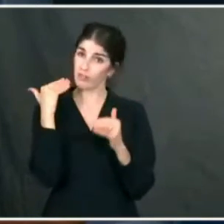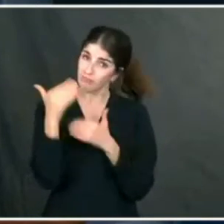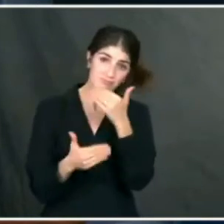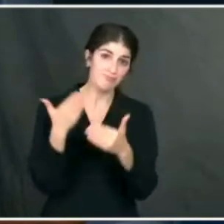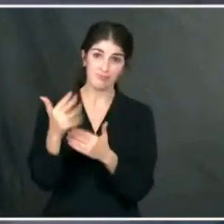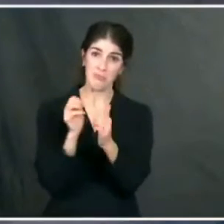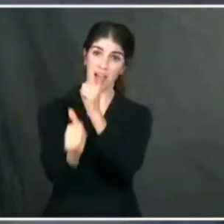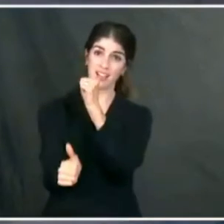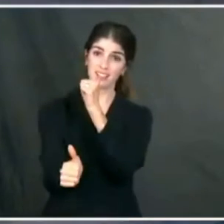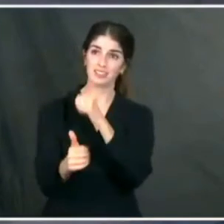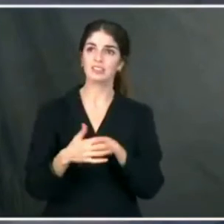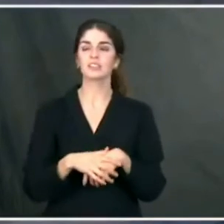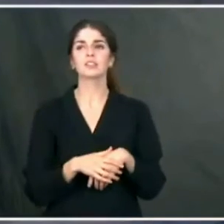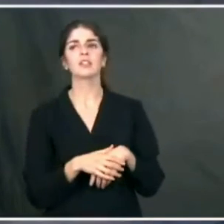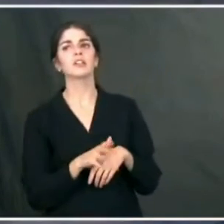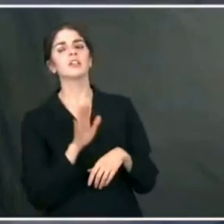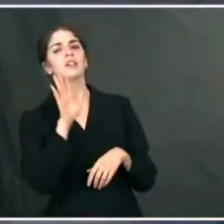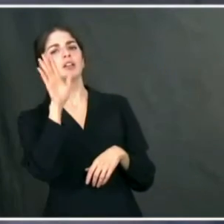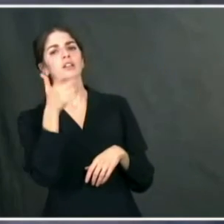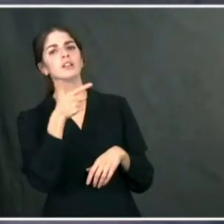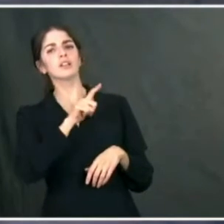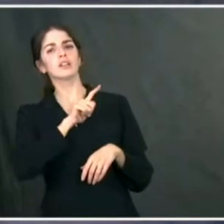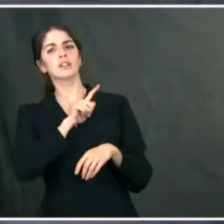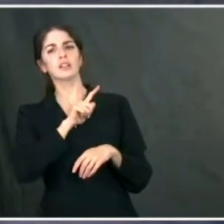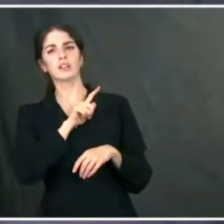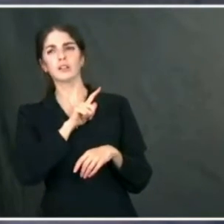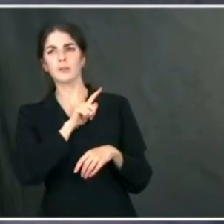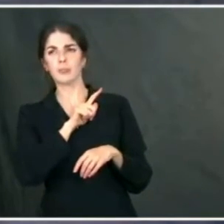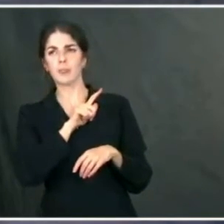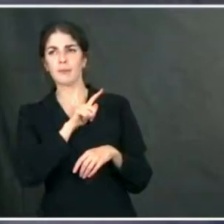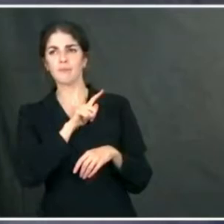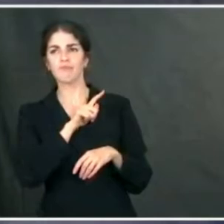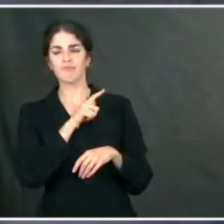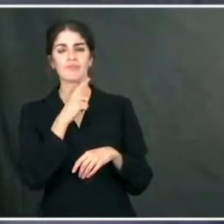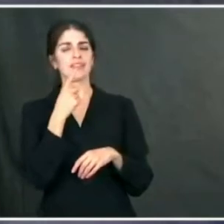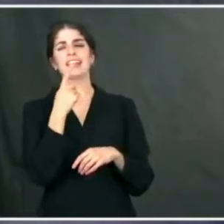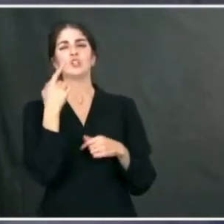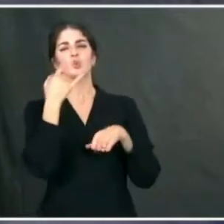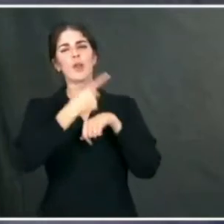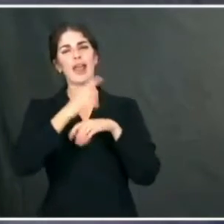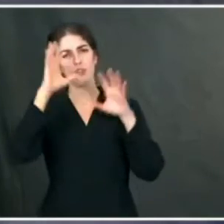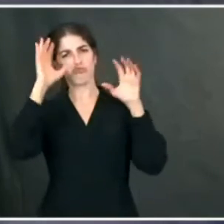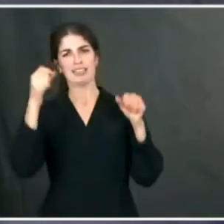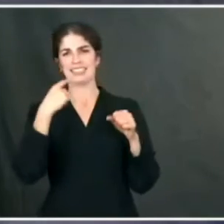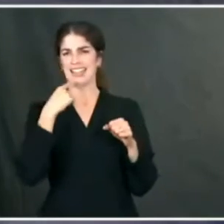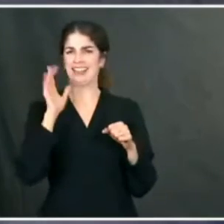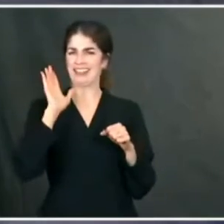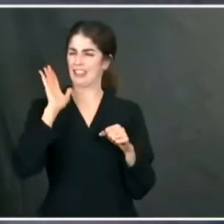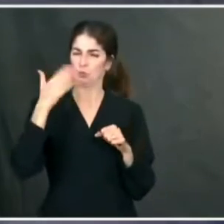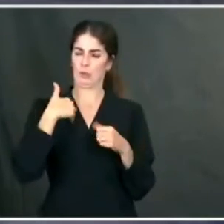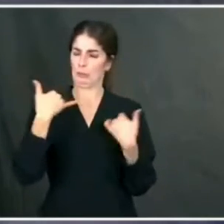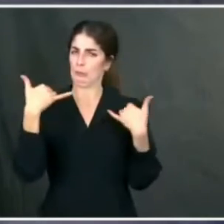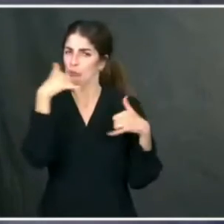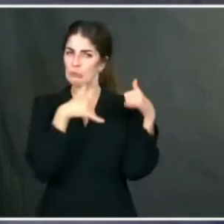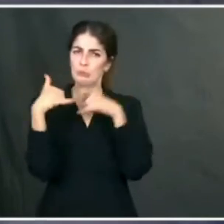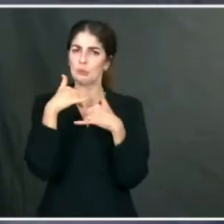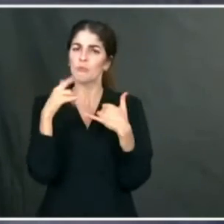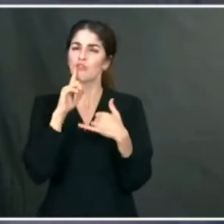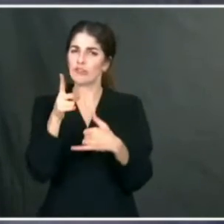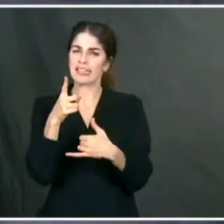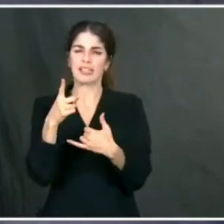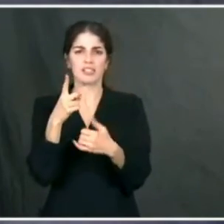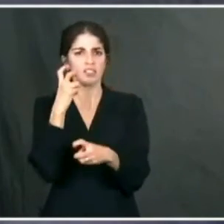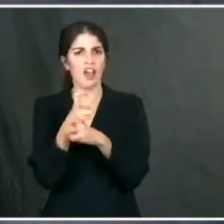And this said today on a call, he called it a Herculean, you know, effort to get this through. As you know, it hasn't gone through, as you just